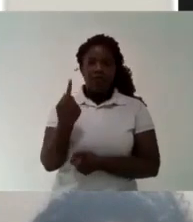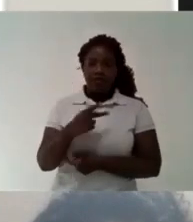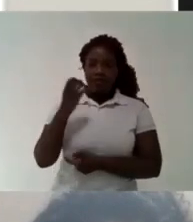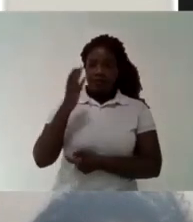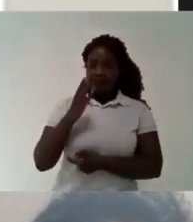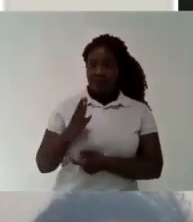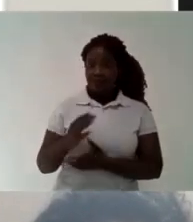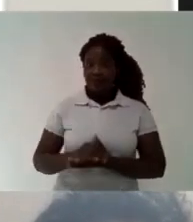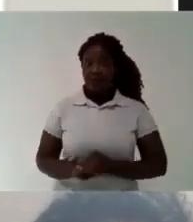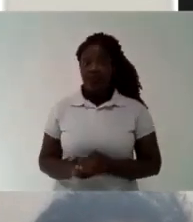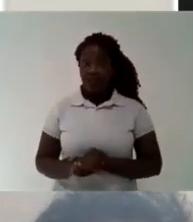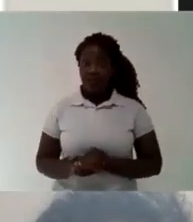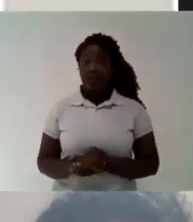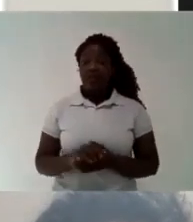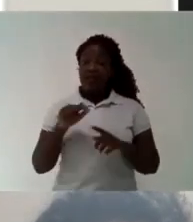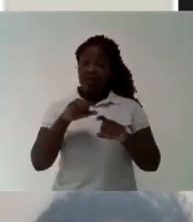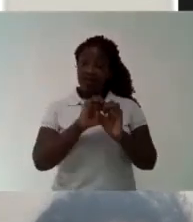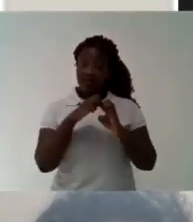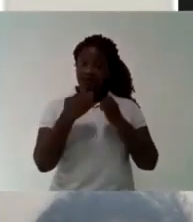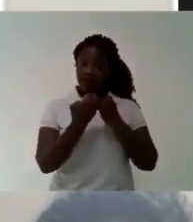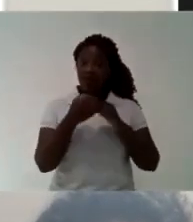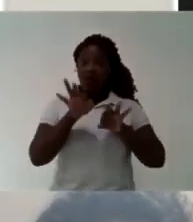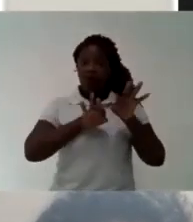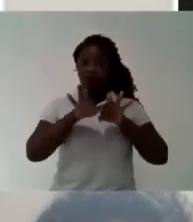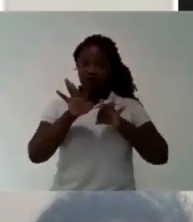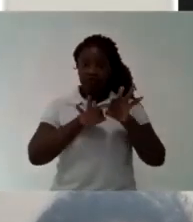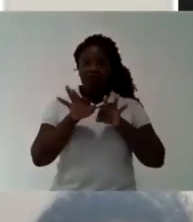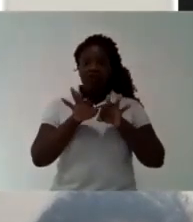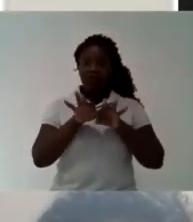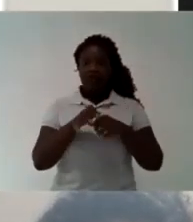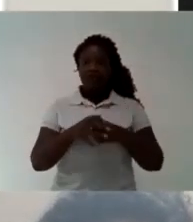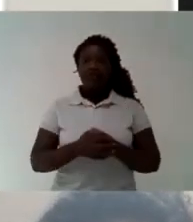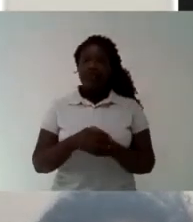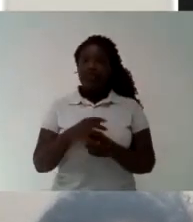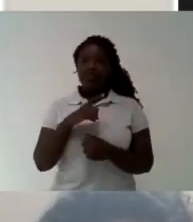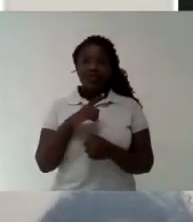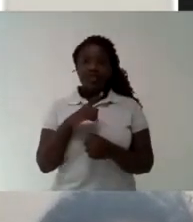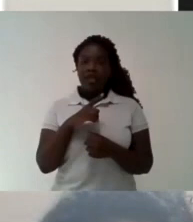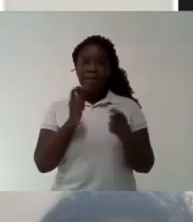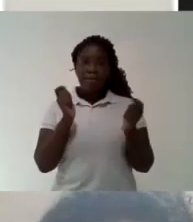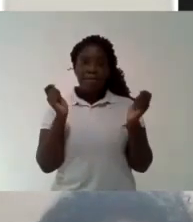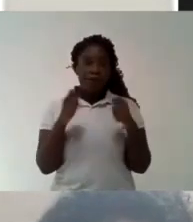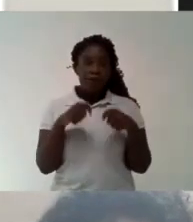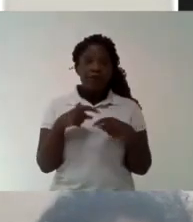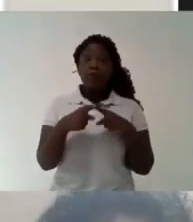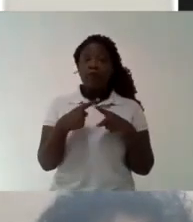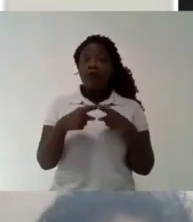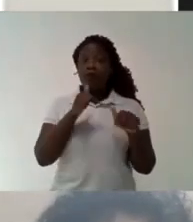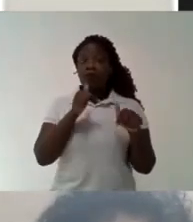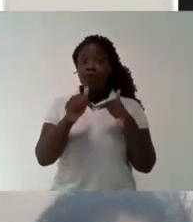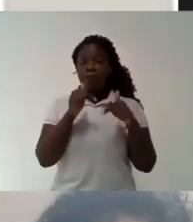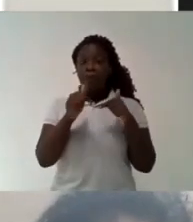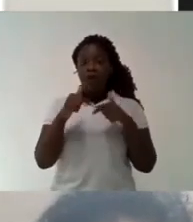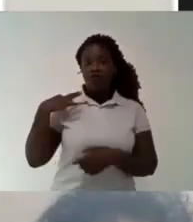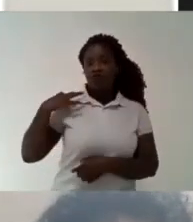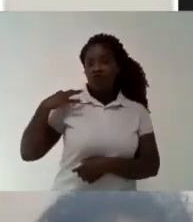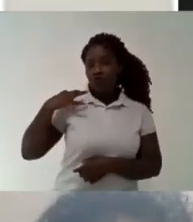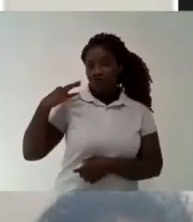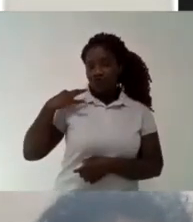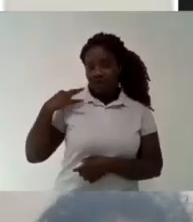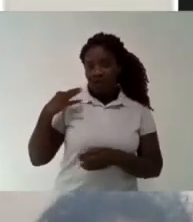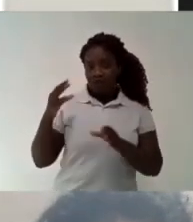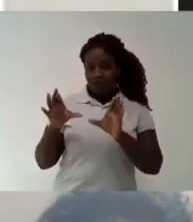Rio de Janeiro are being threatened of closing this year Which